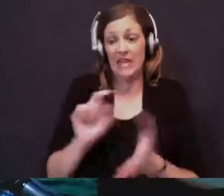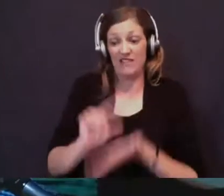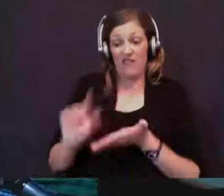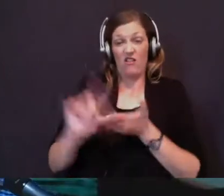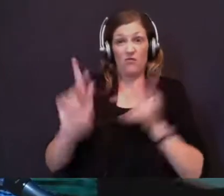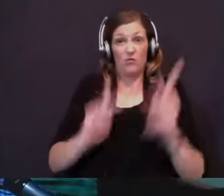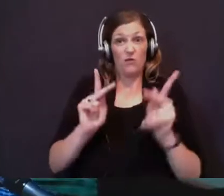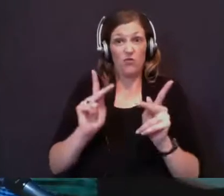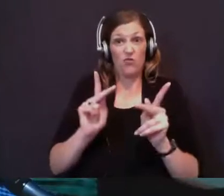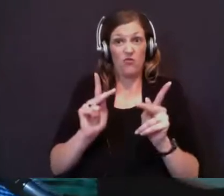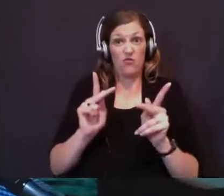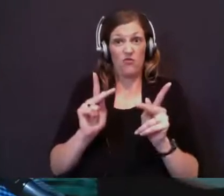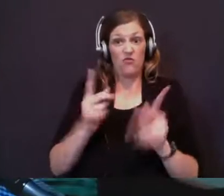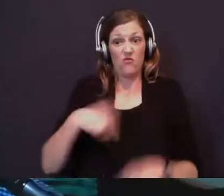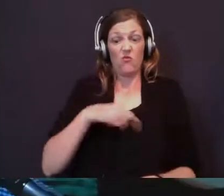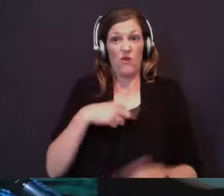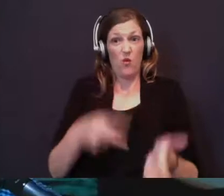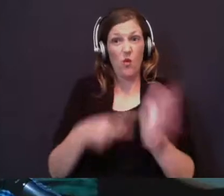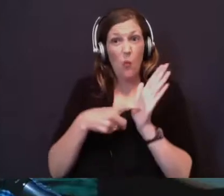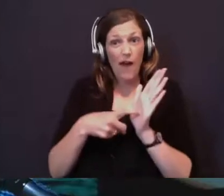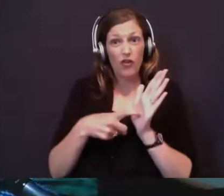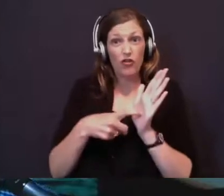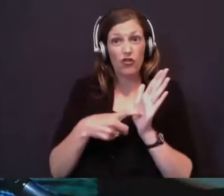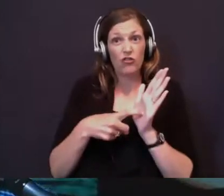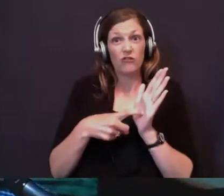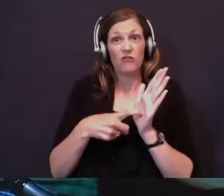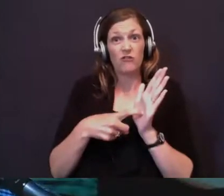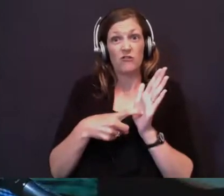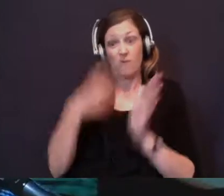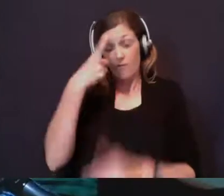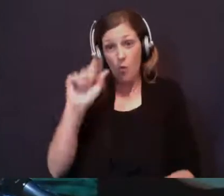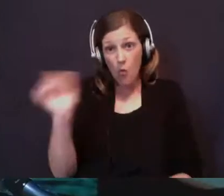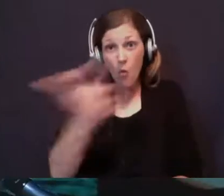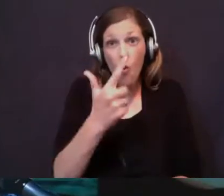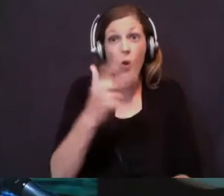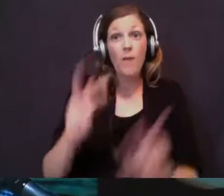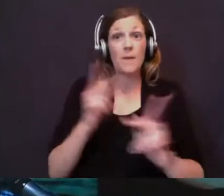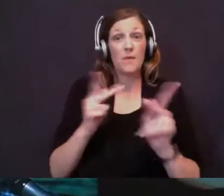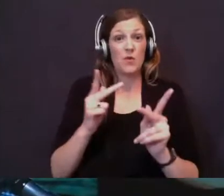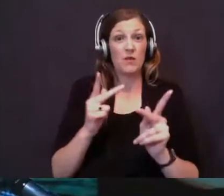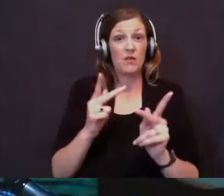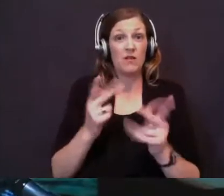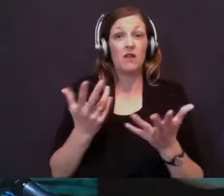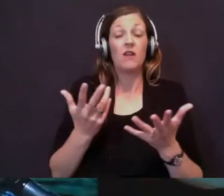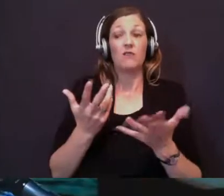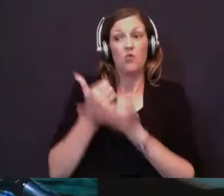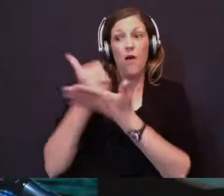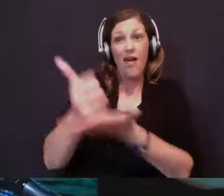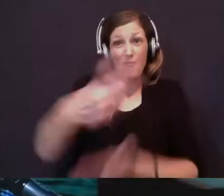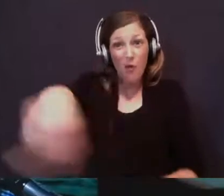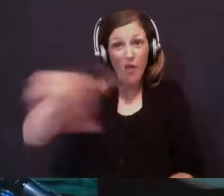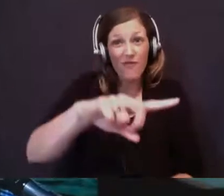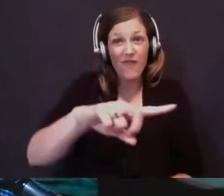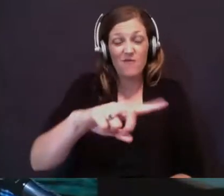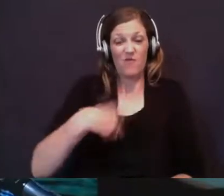have an obligation to all people because of the gospel of Jesus Christ. We're told in Romans chapter 13 that we owe a debt.